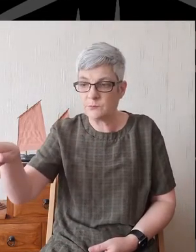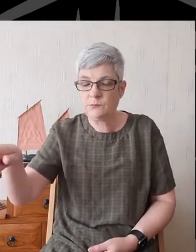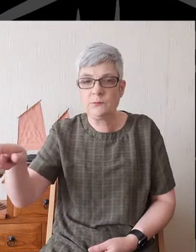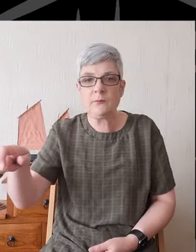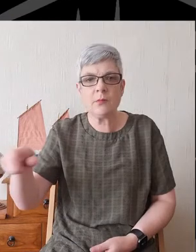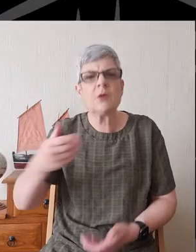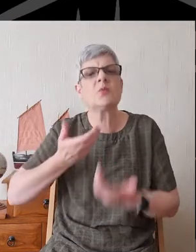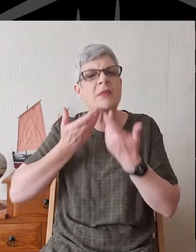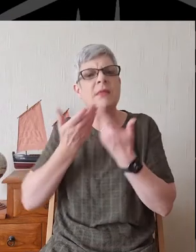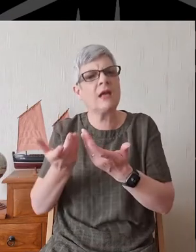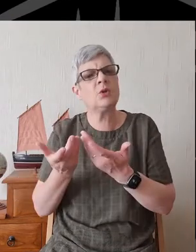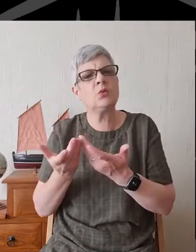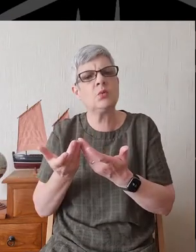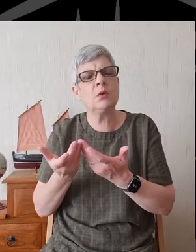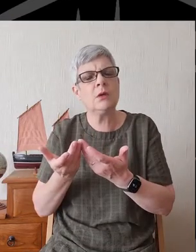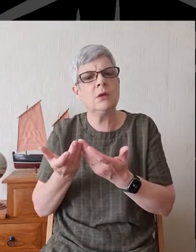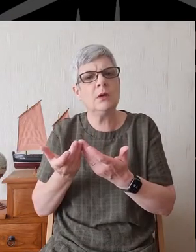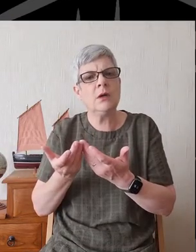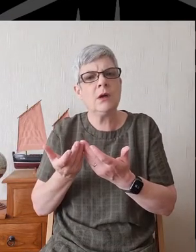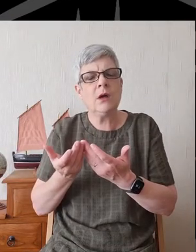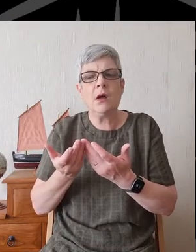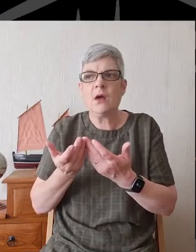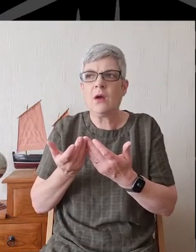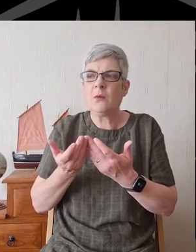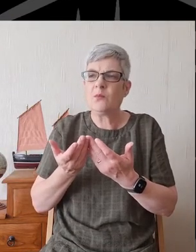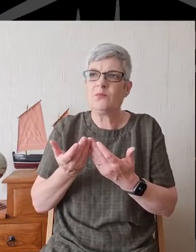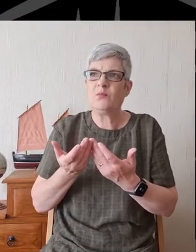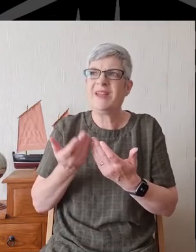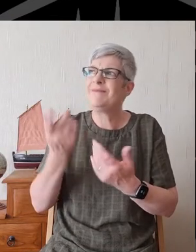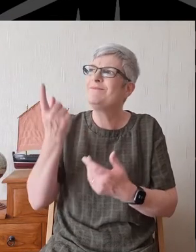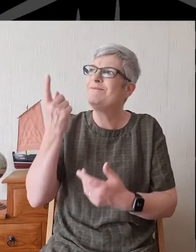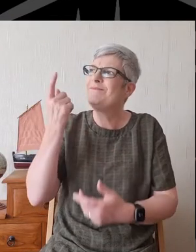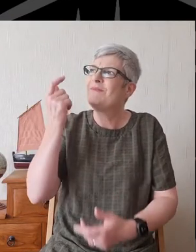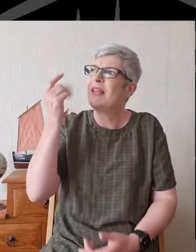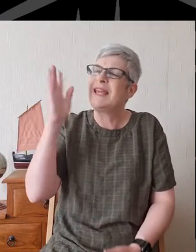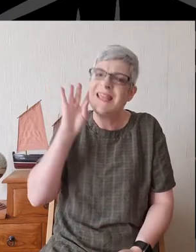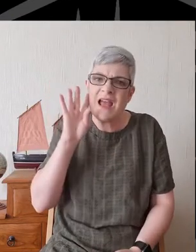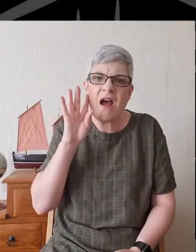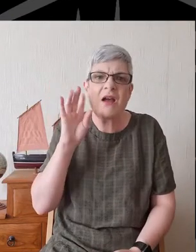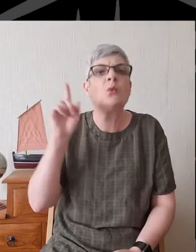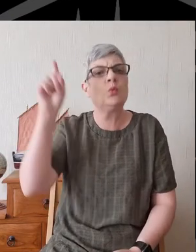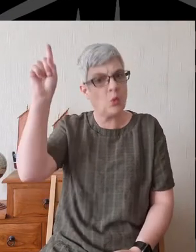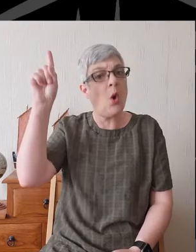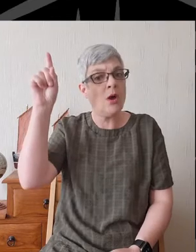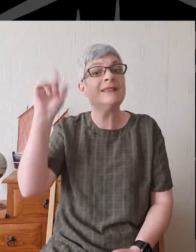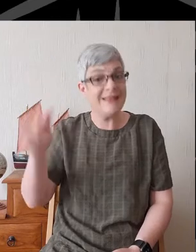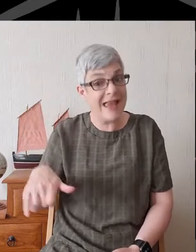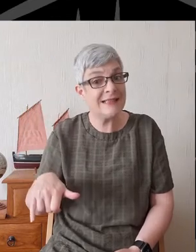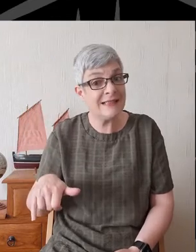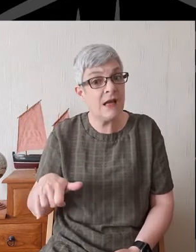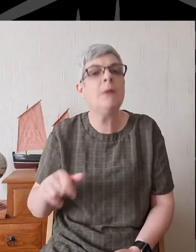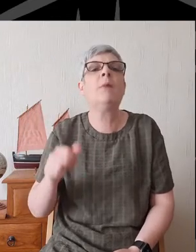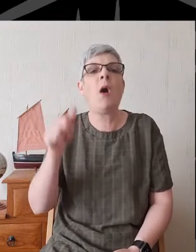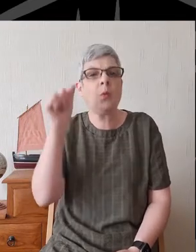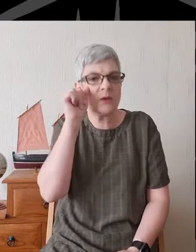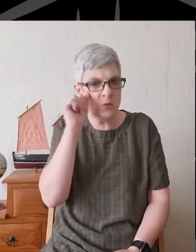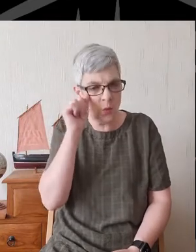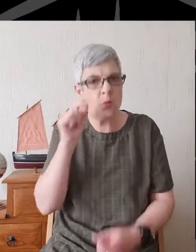And so we thank you that you're not just a God that we hear about, but a God that we know.